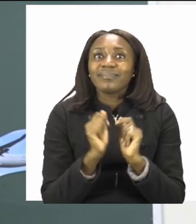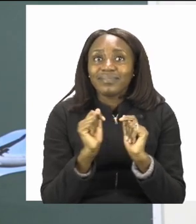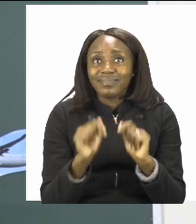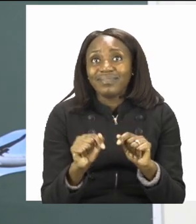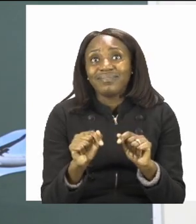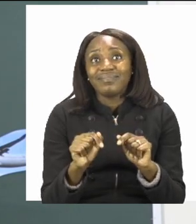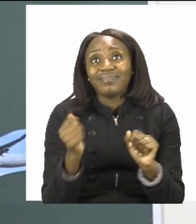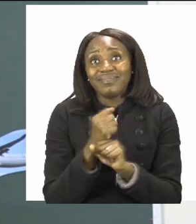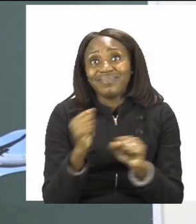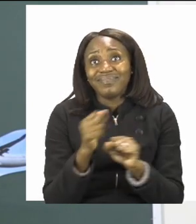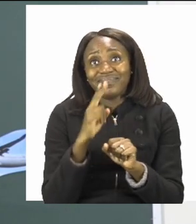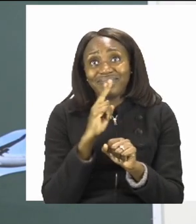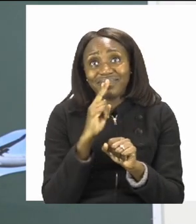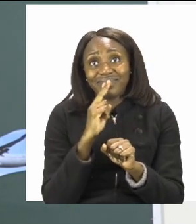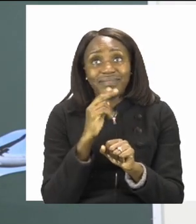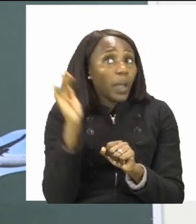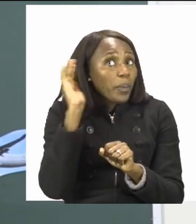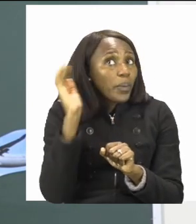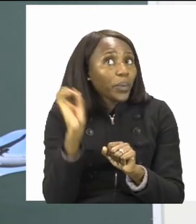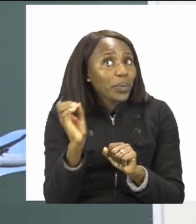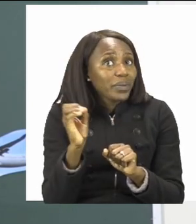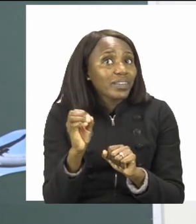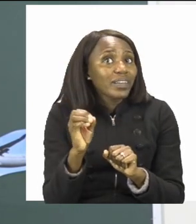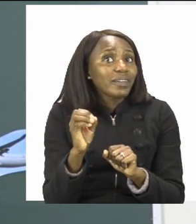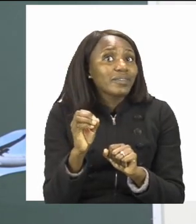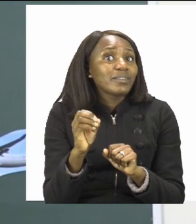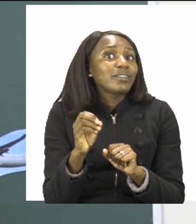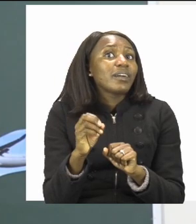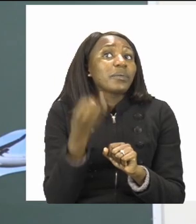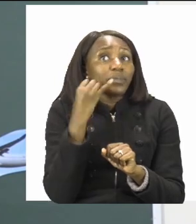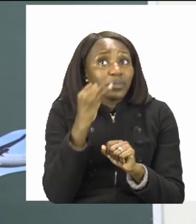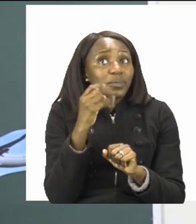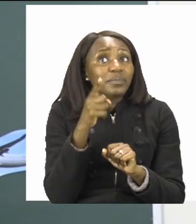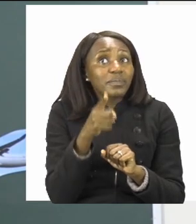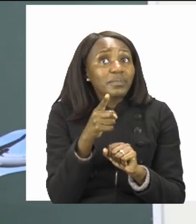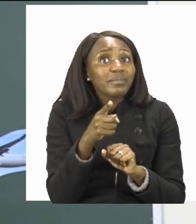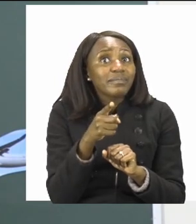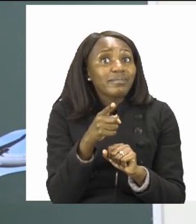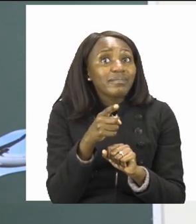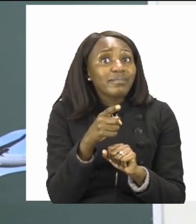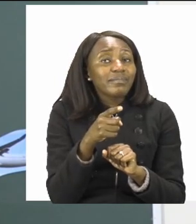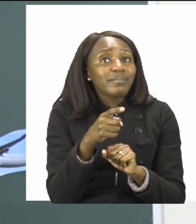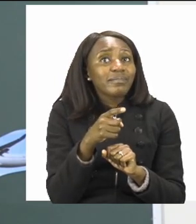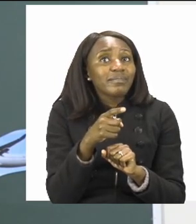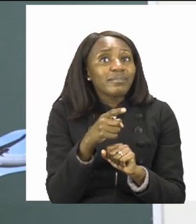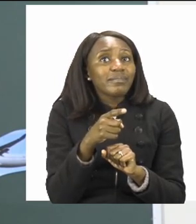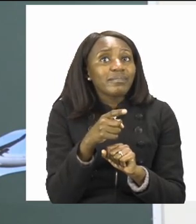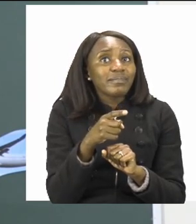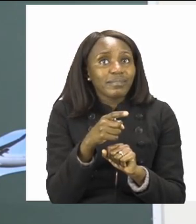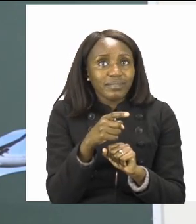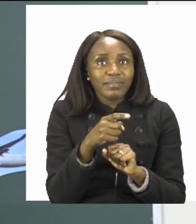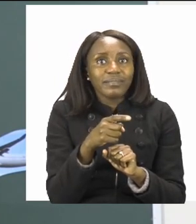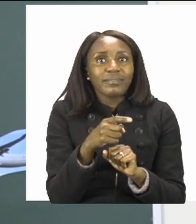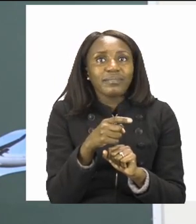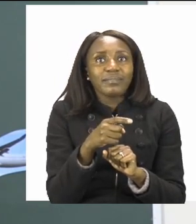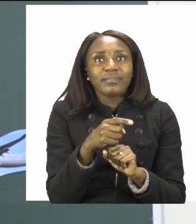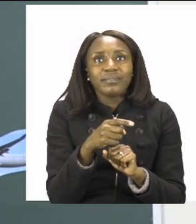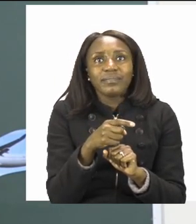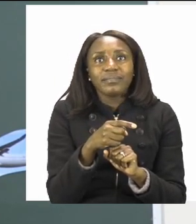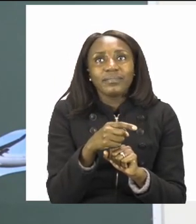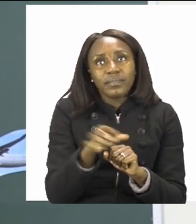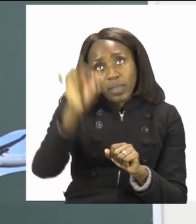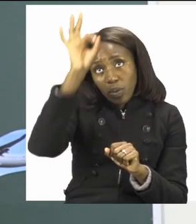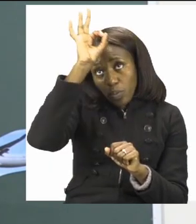out loud and I am here, I will say the answer. The card that I've picked up is of a